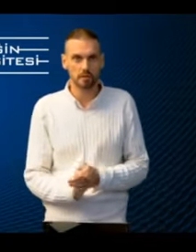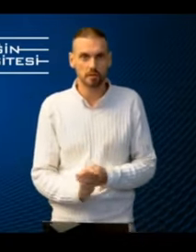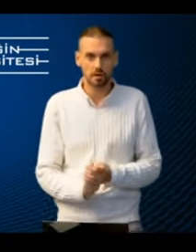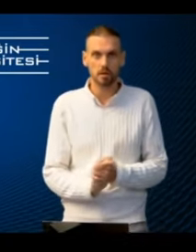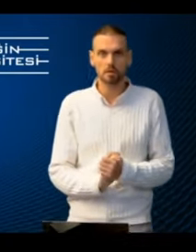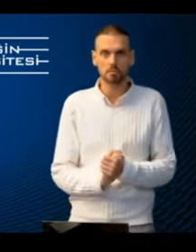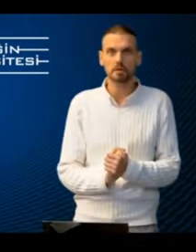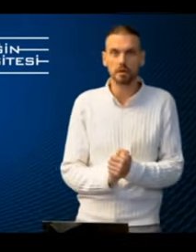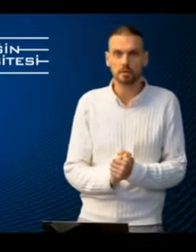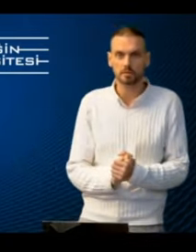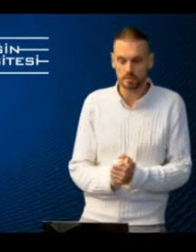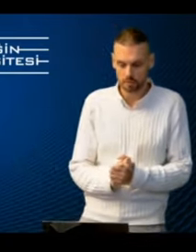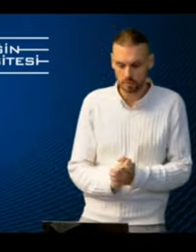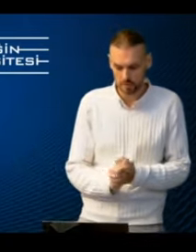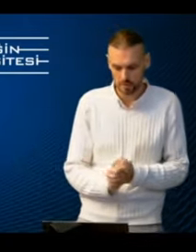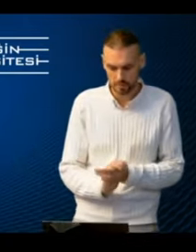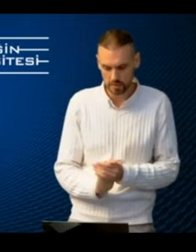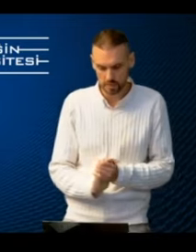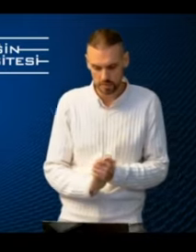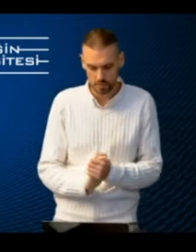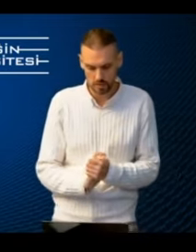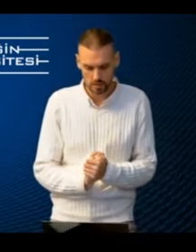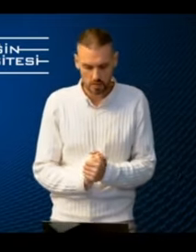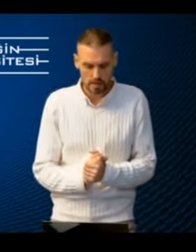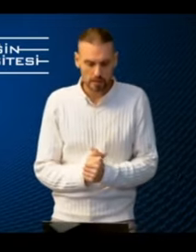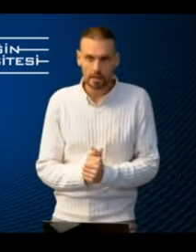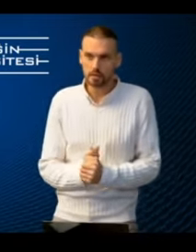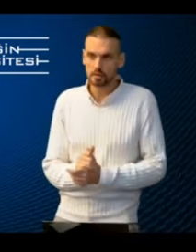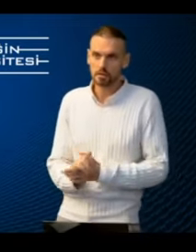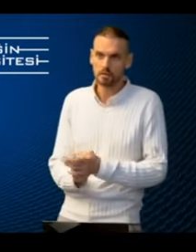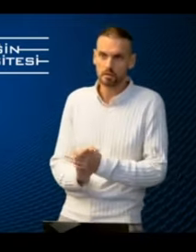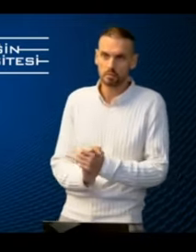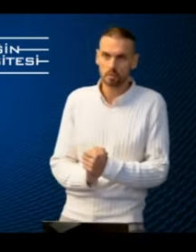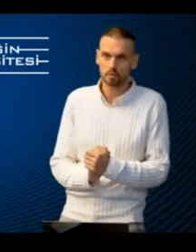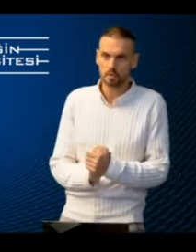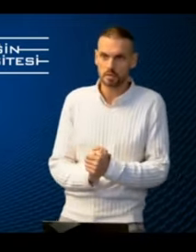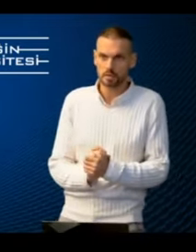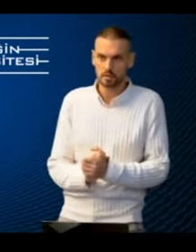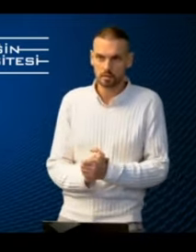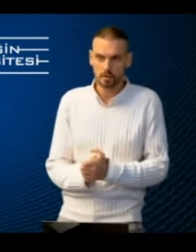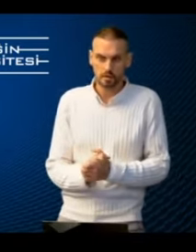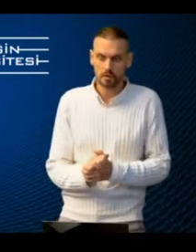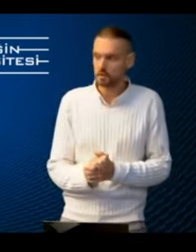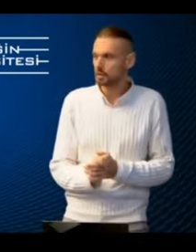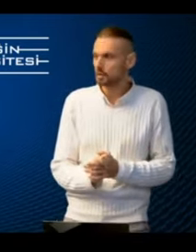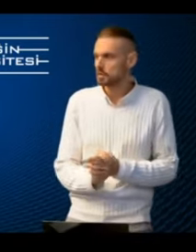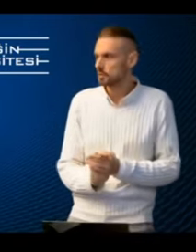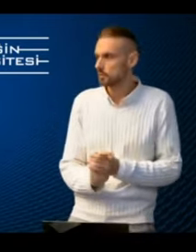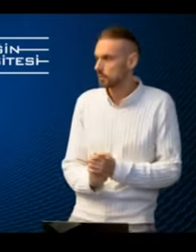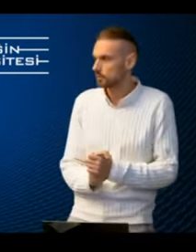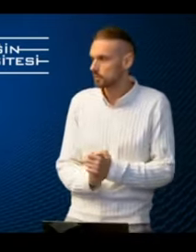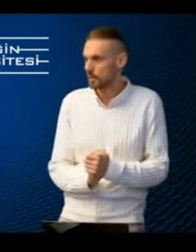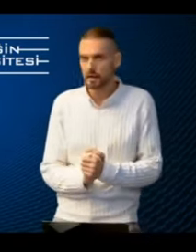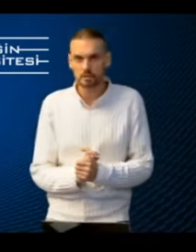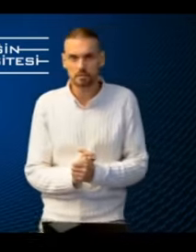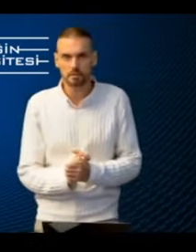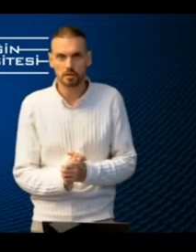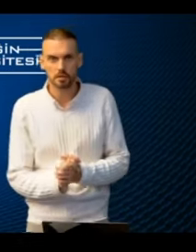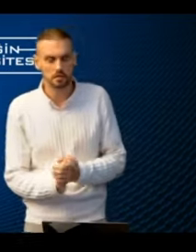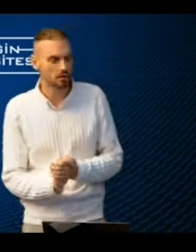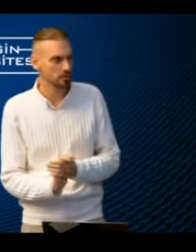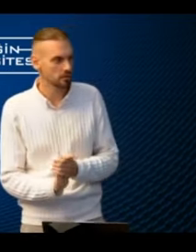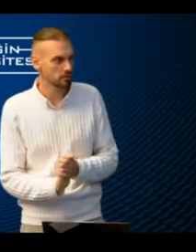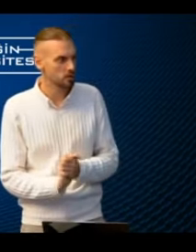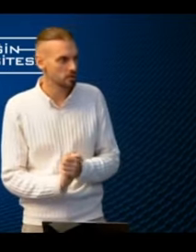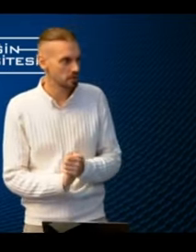that have big relevance for accessibility luckily here in bold you could see that now airlines have become very active